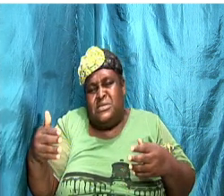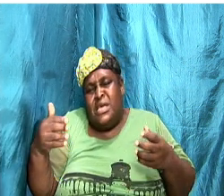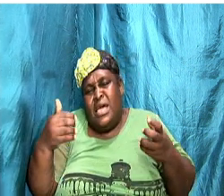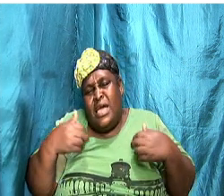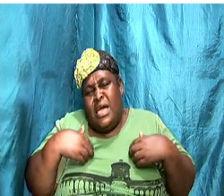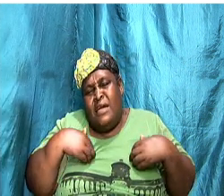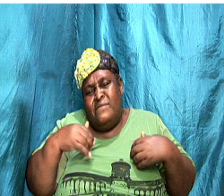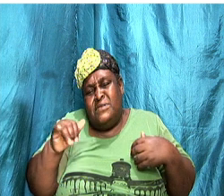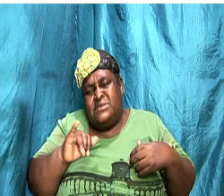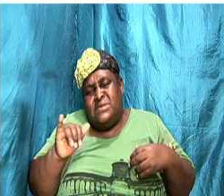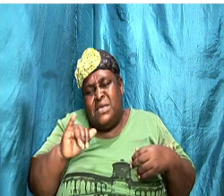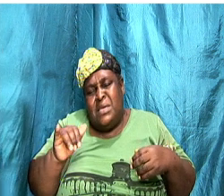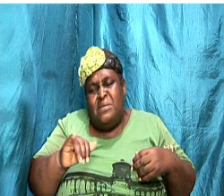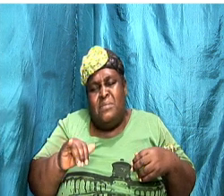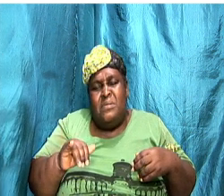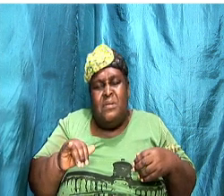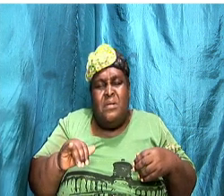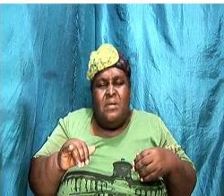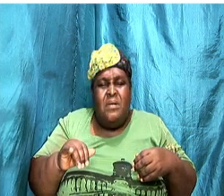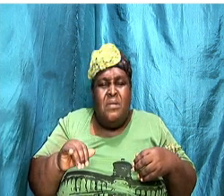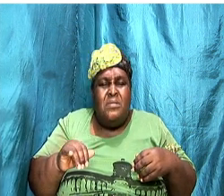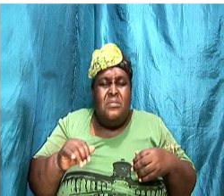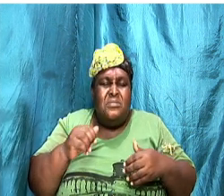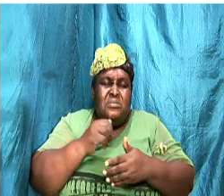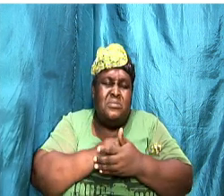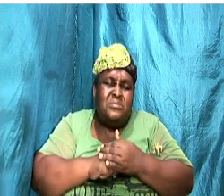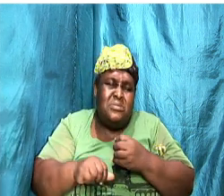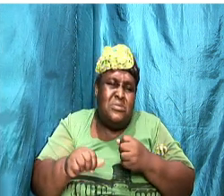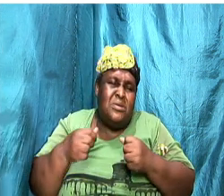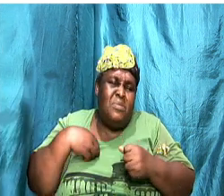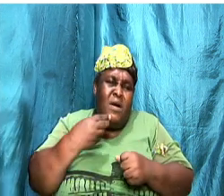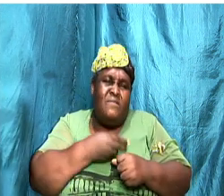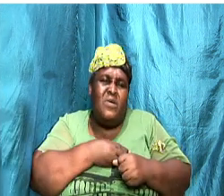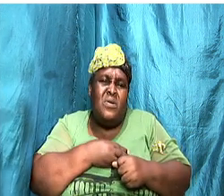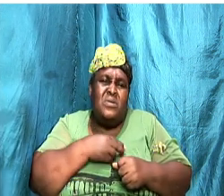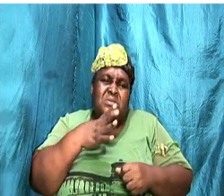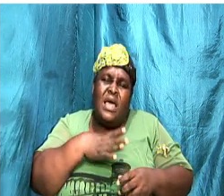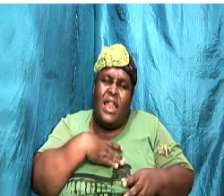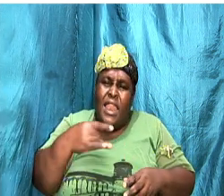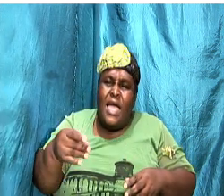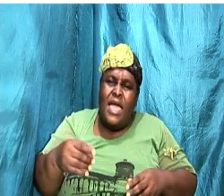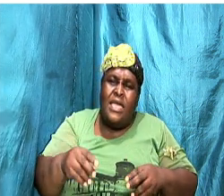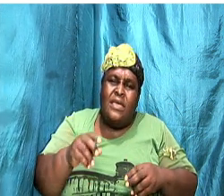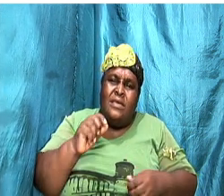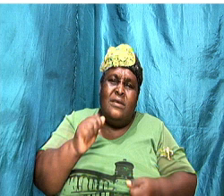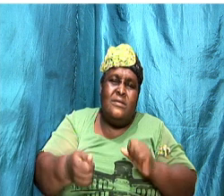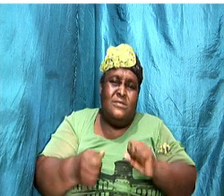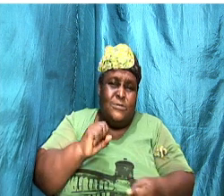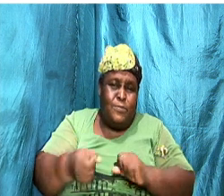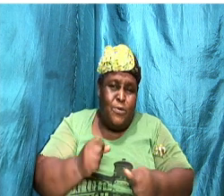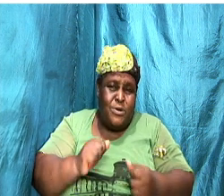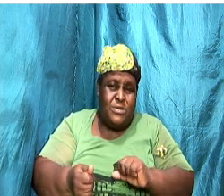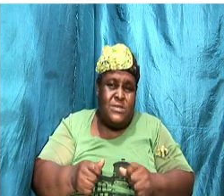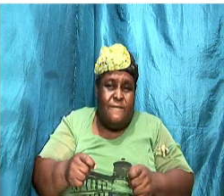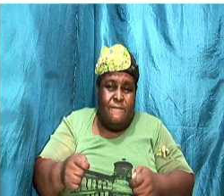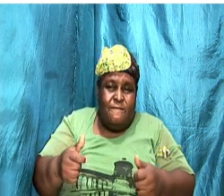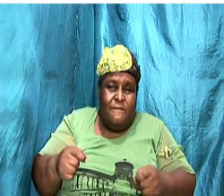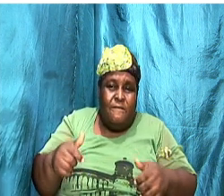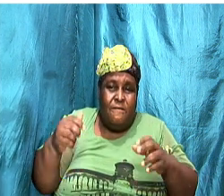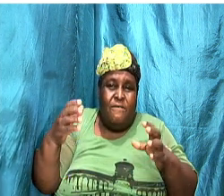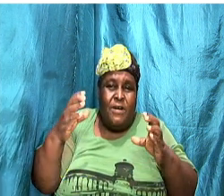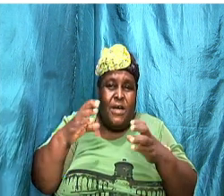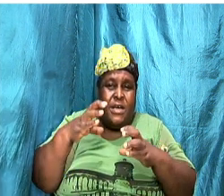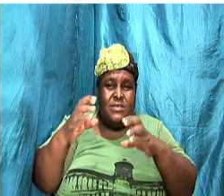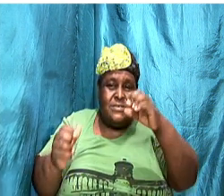like sports and both of us like fast cars and both of us like to read the Bible and it doesn't matter how